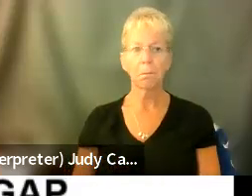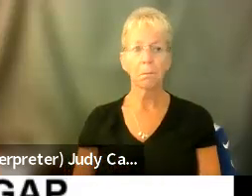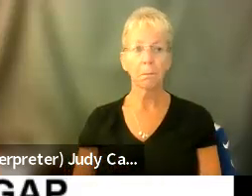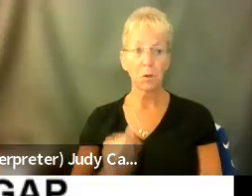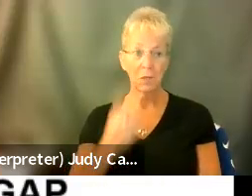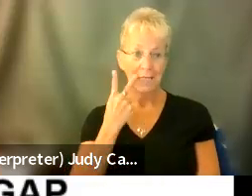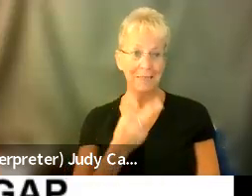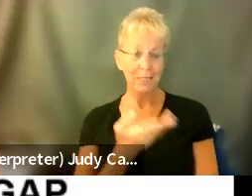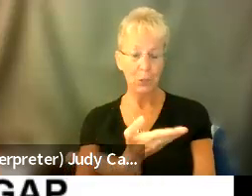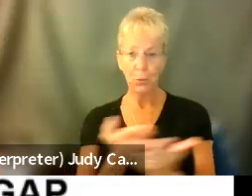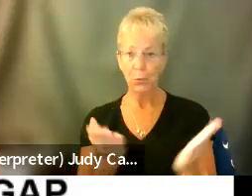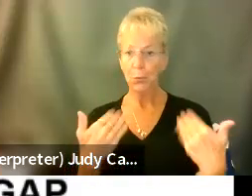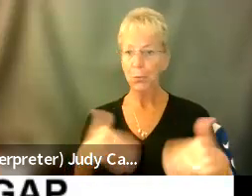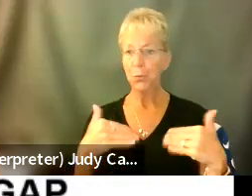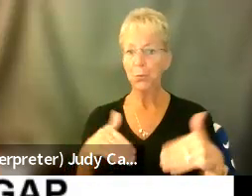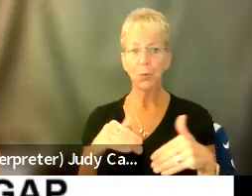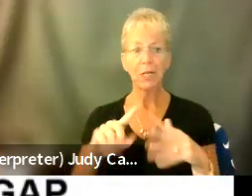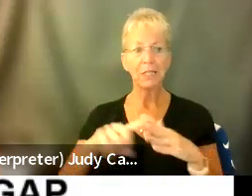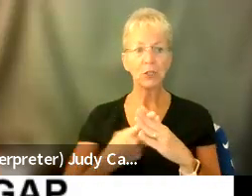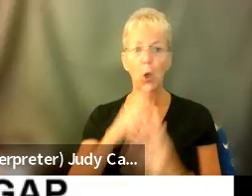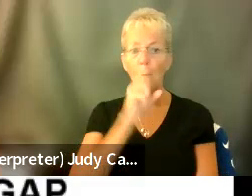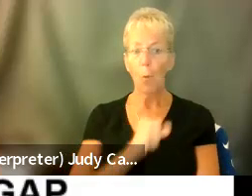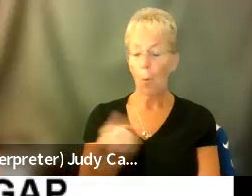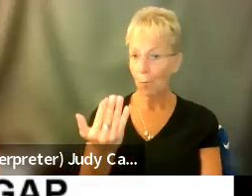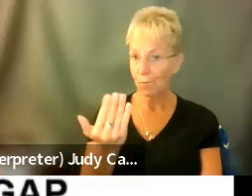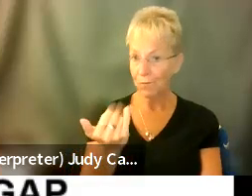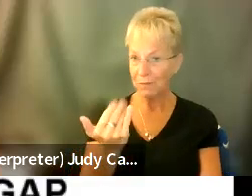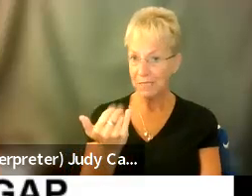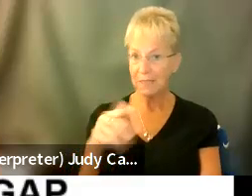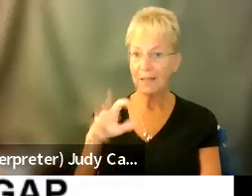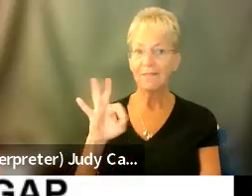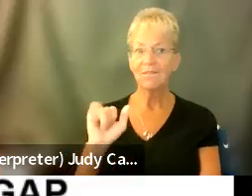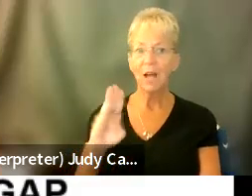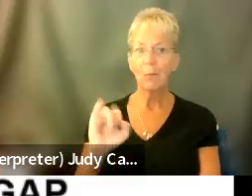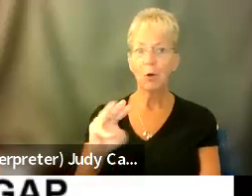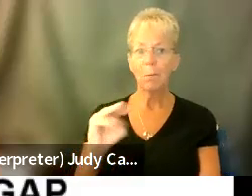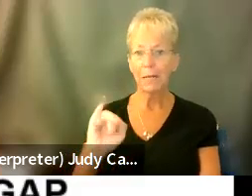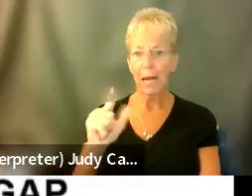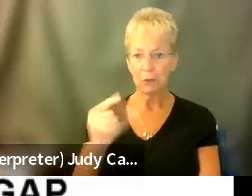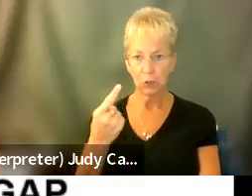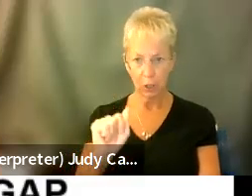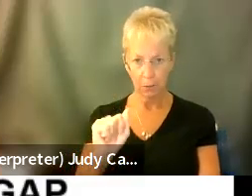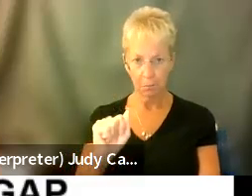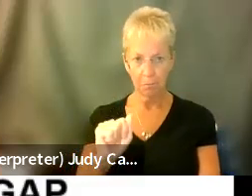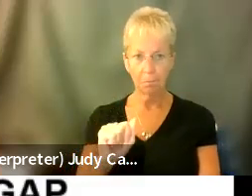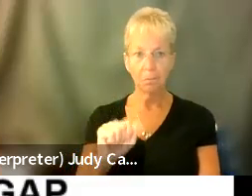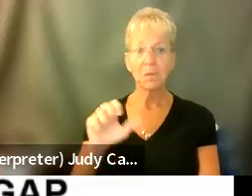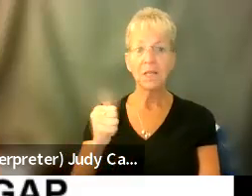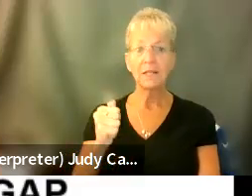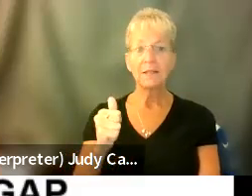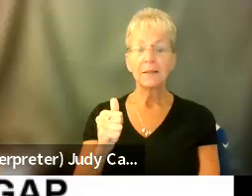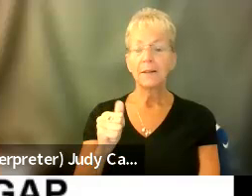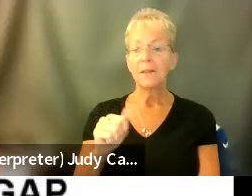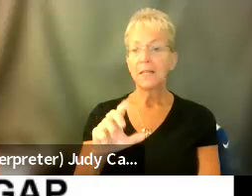can see, I started getting diagnosed at the age of 15 with fibromyalgia. And then 10 years, I got